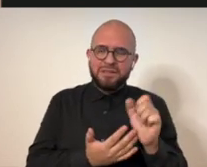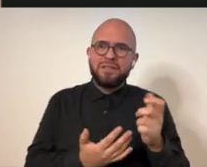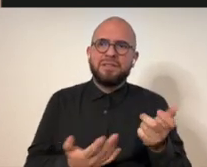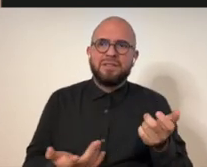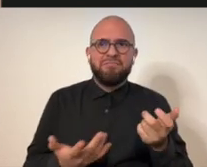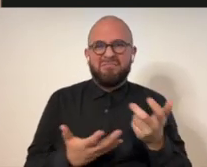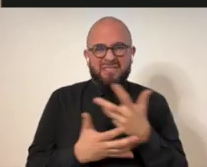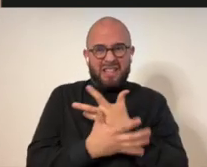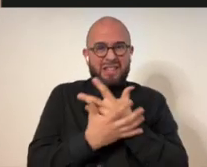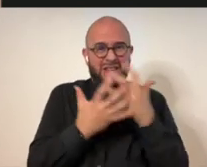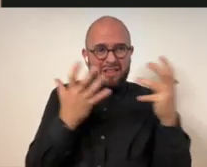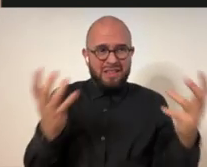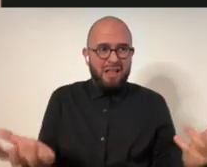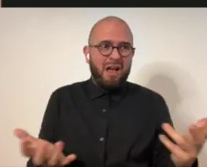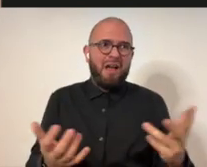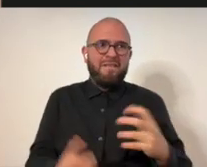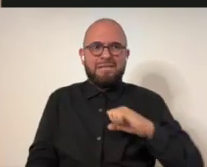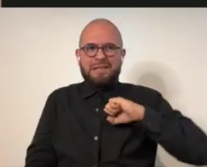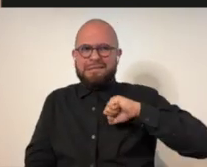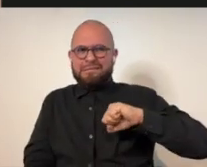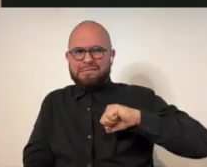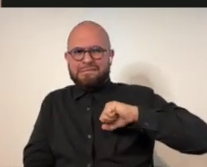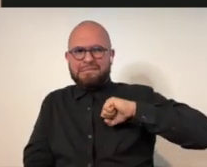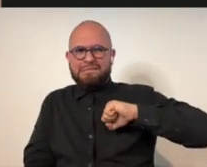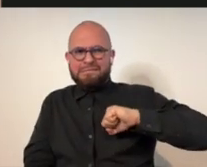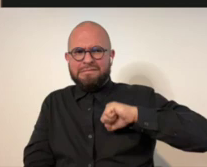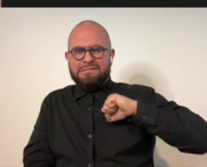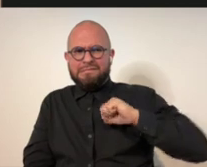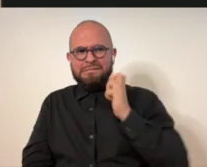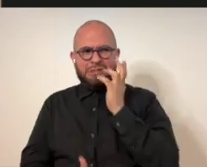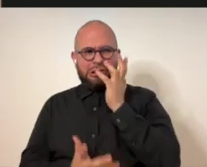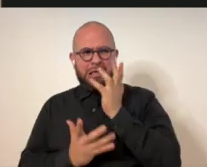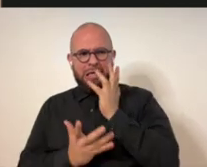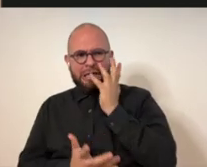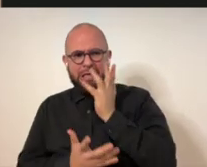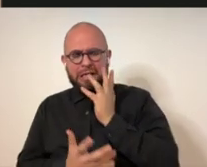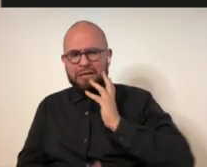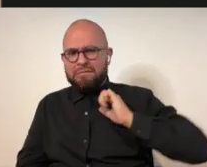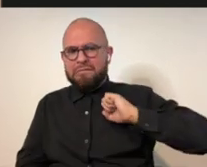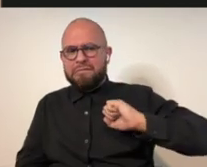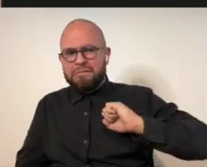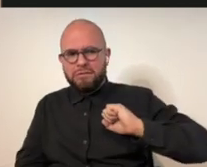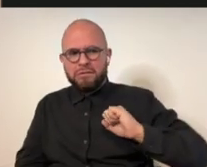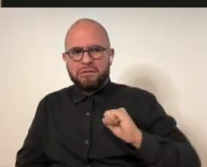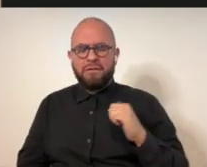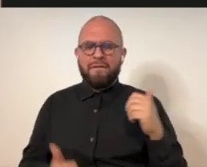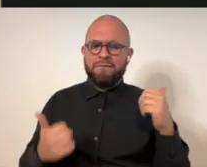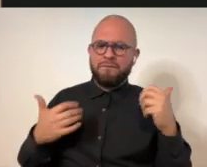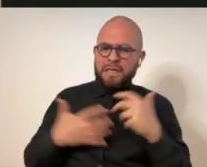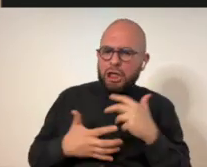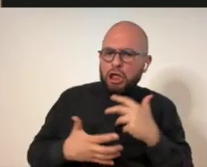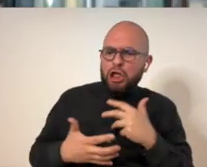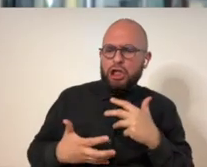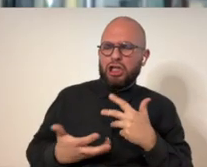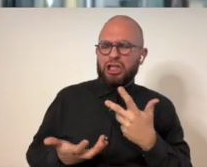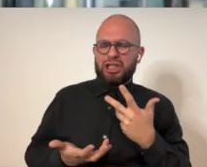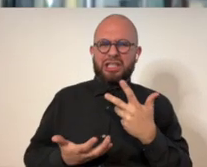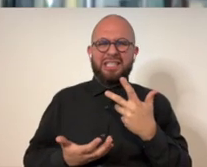for my series. And there was a lot of resistance and shame